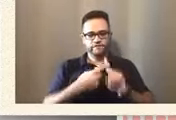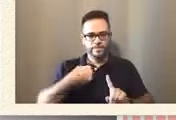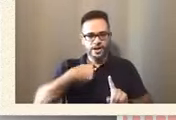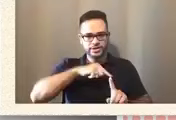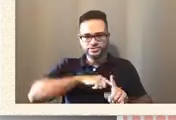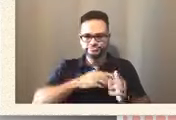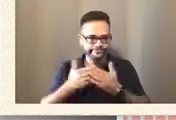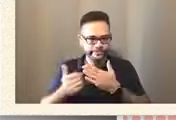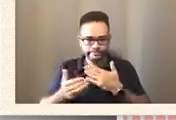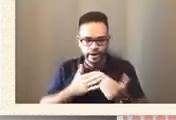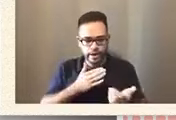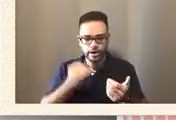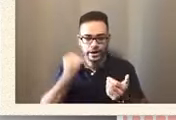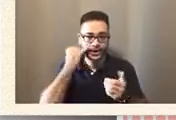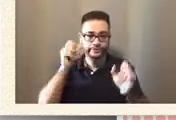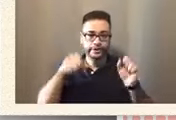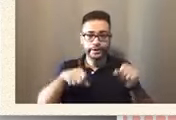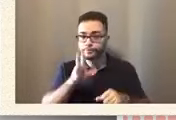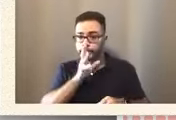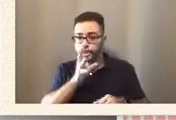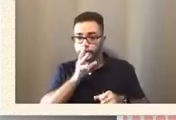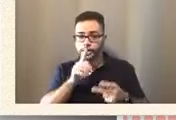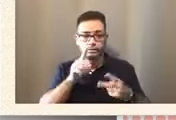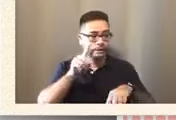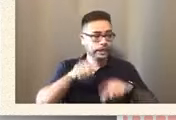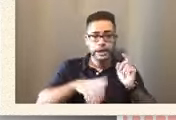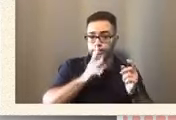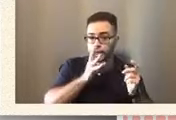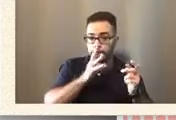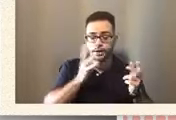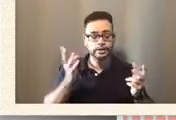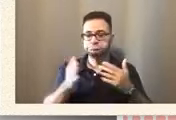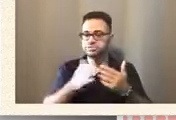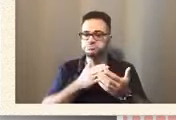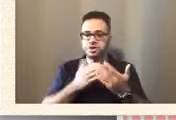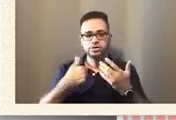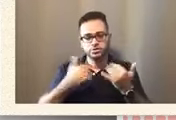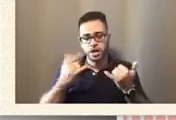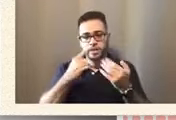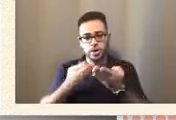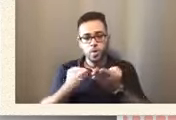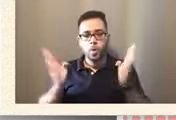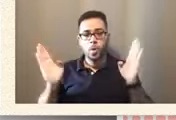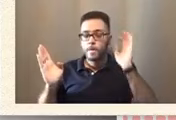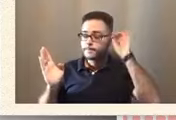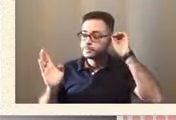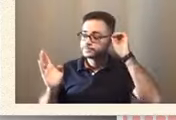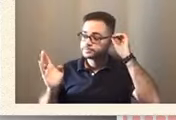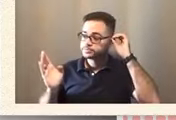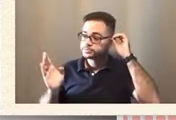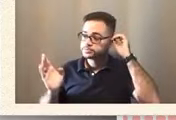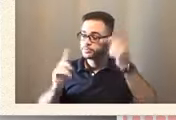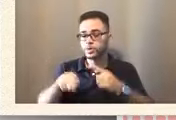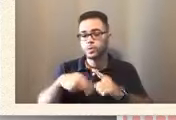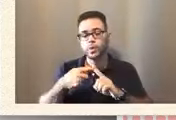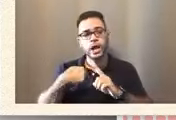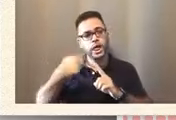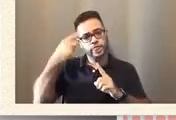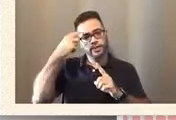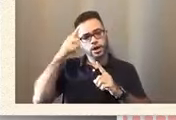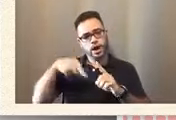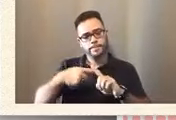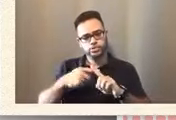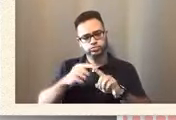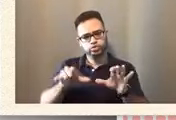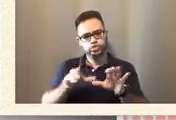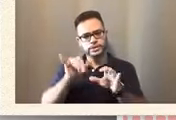speak or they can't speak. So, I'm going to open this up. Originally, when I talked about doing this round table, it was